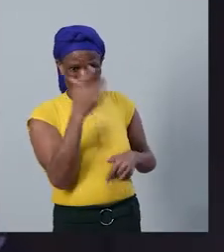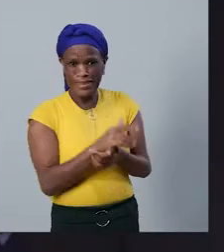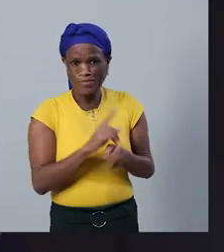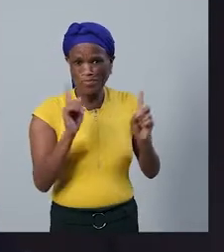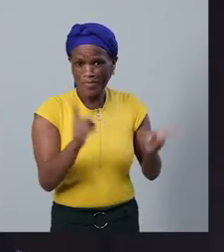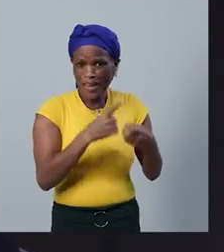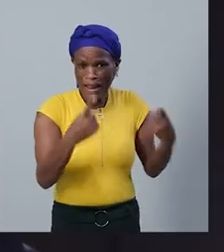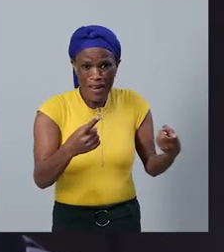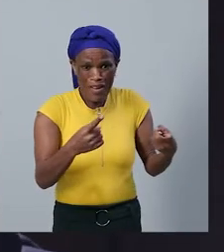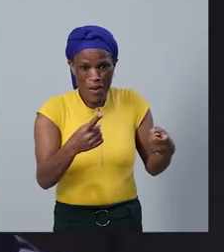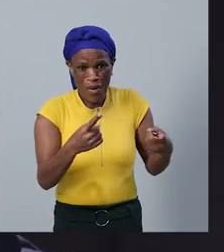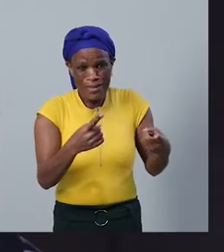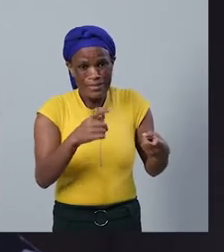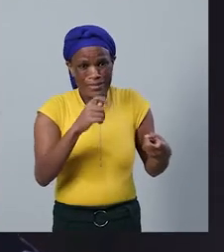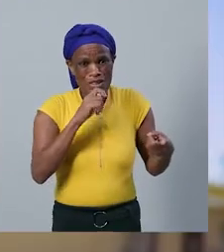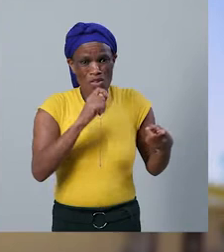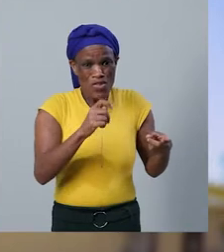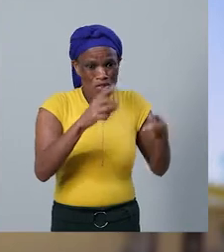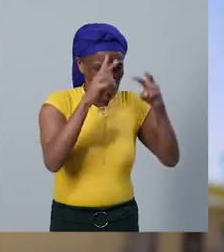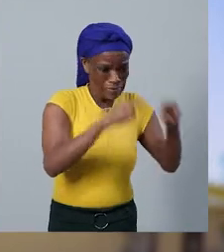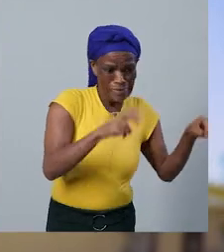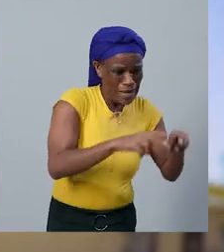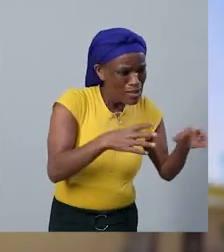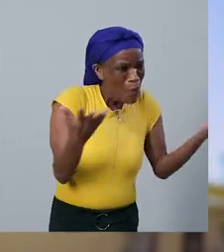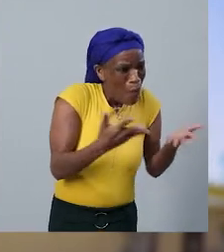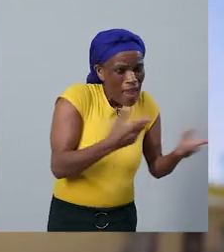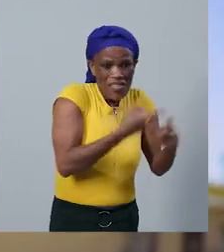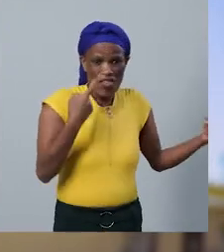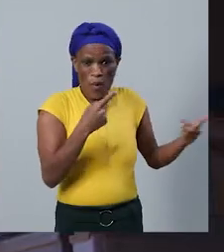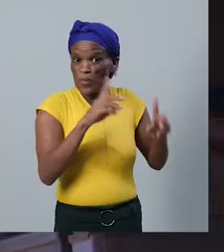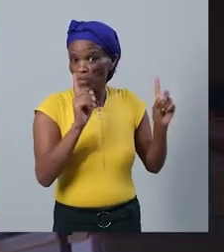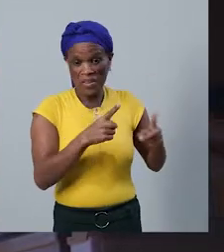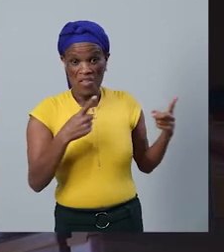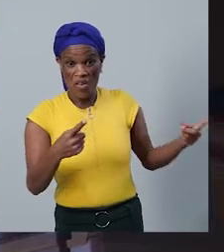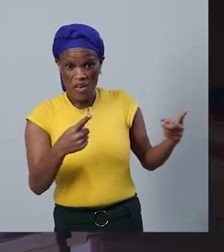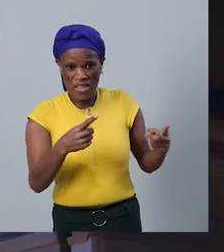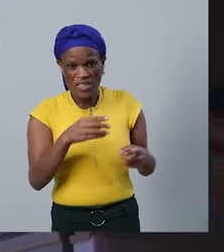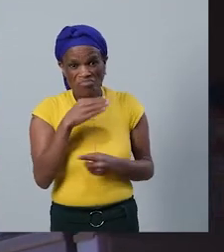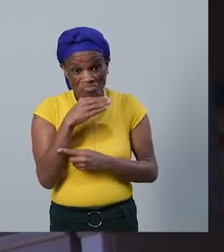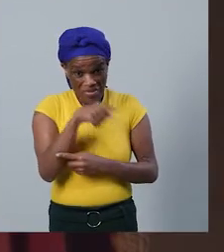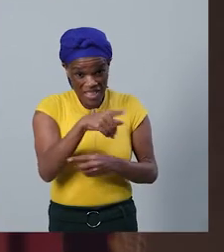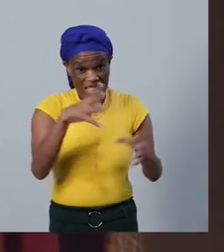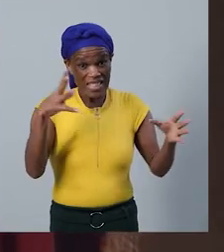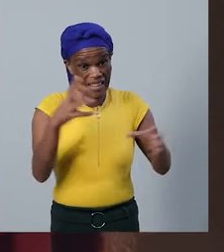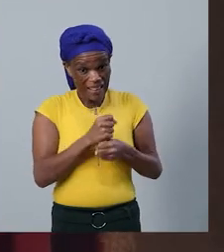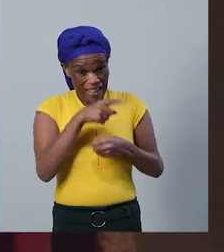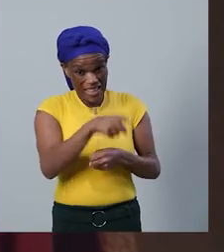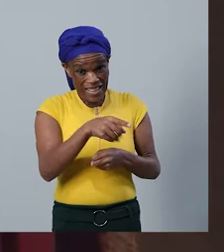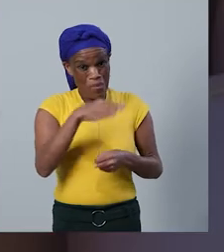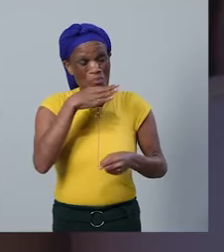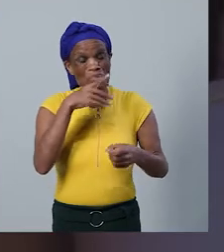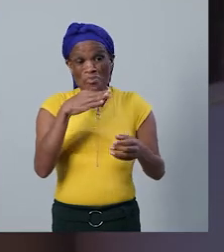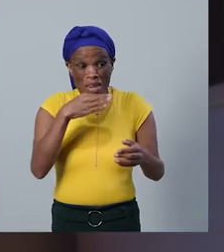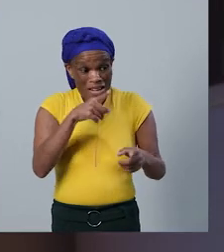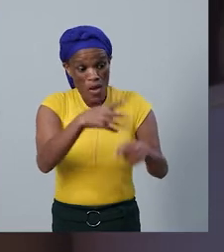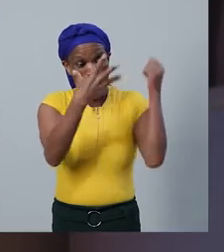actually trace it back where I got it. This has affected whether you reach, whether you